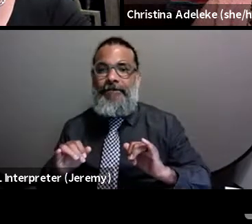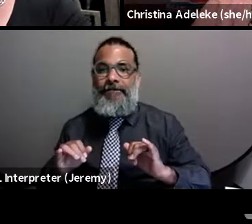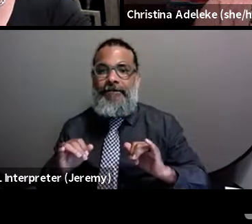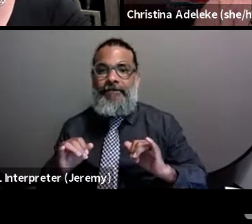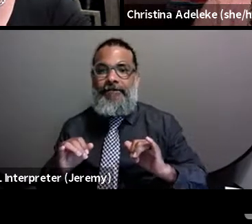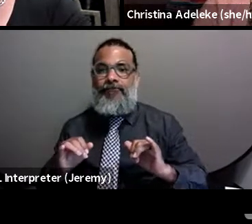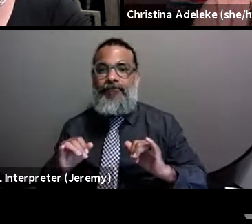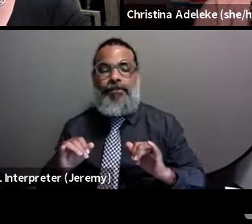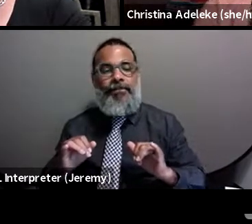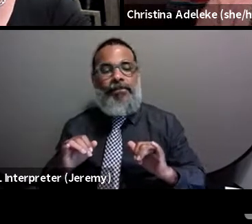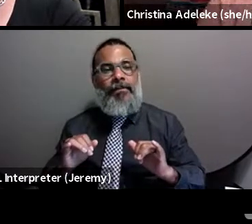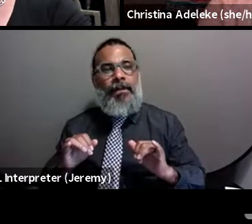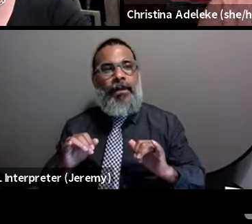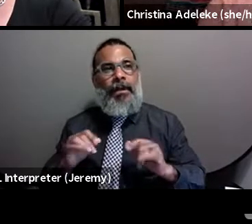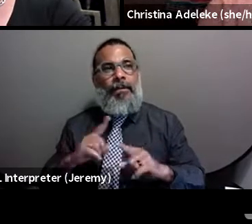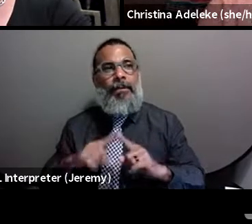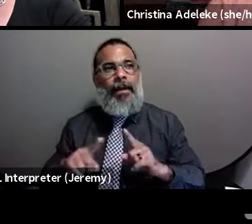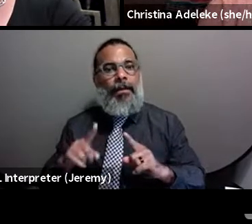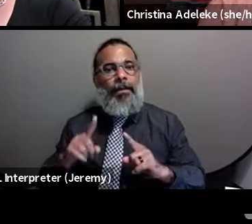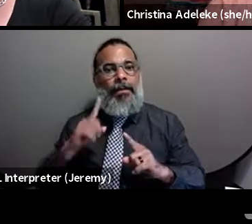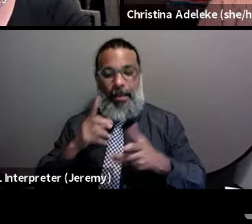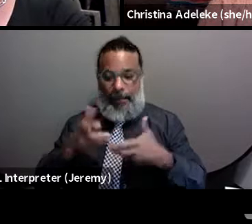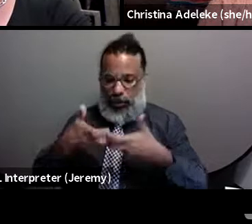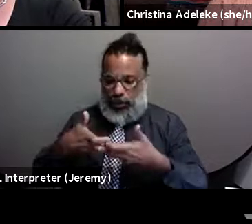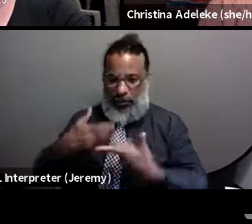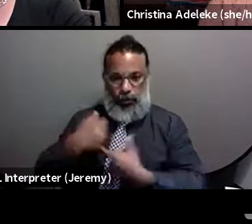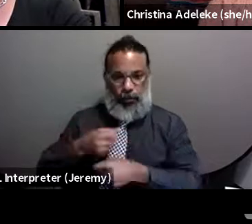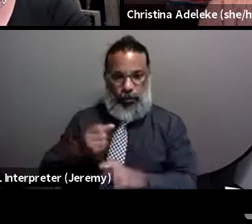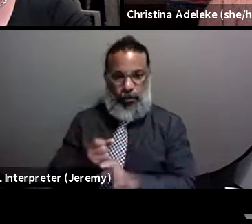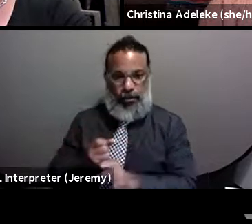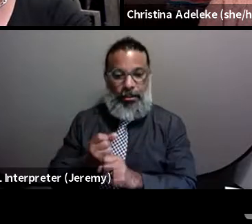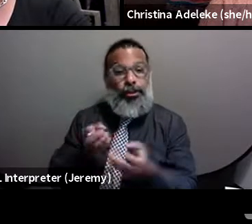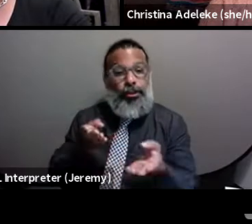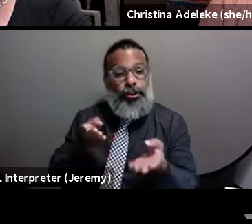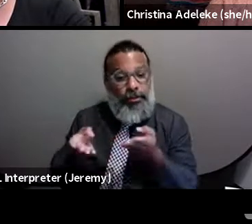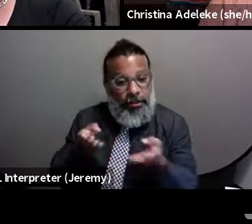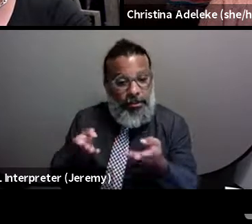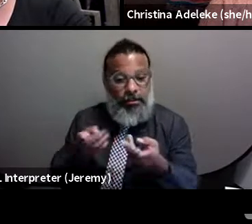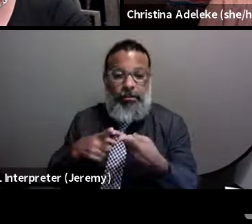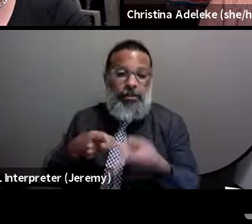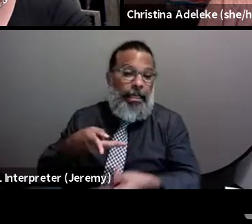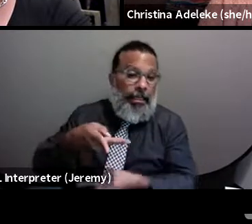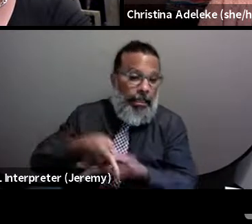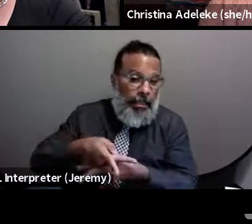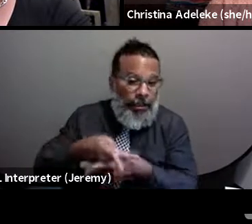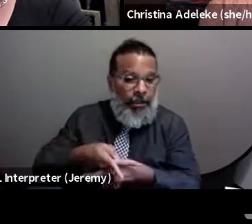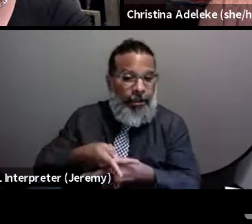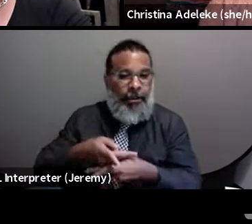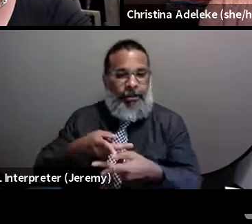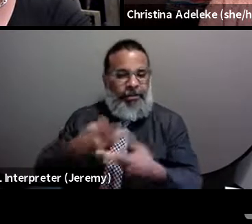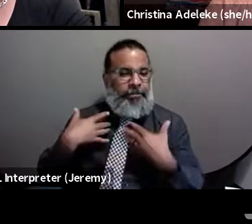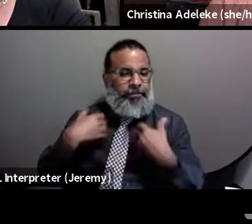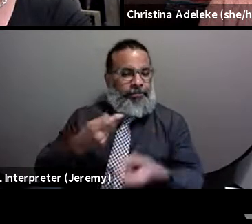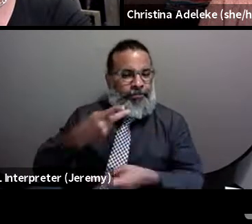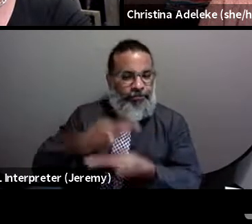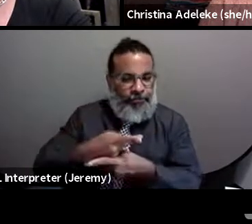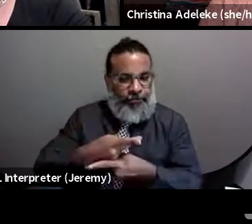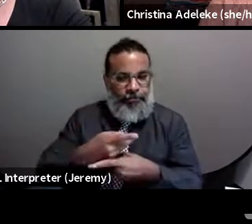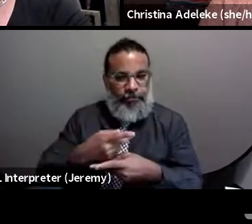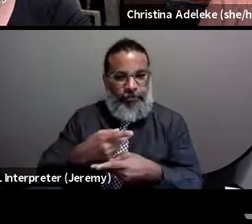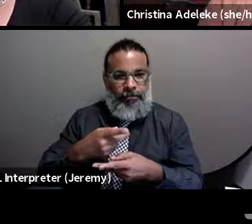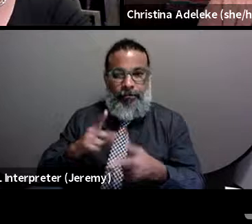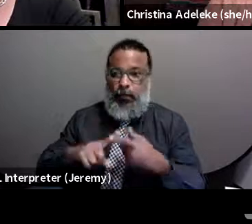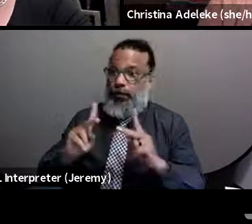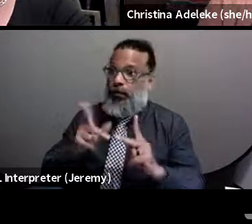has come from the machine that was created in terms of services, care, and, you know, healthcare to people